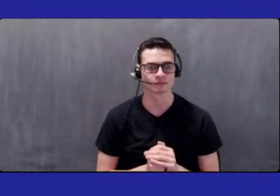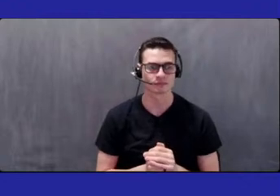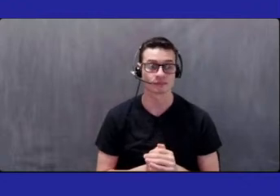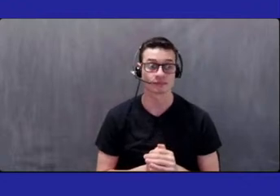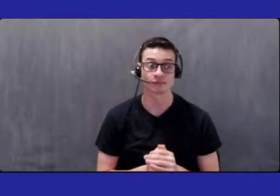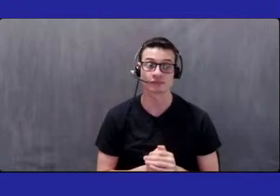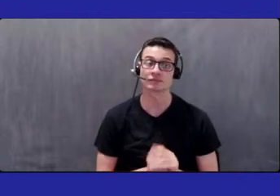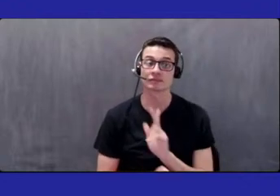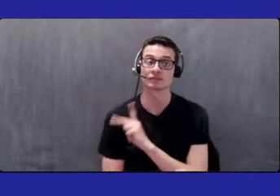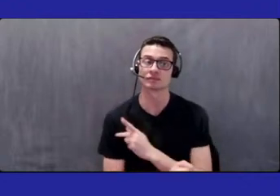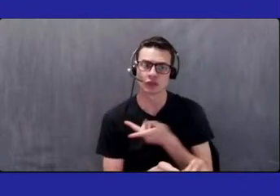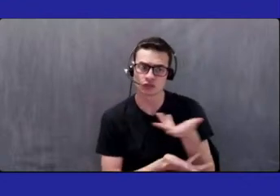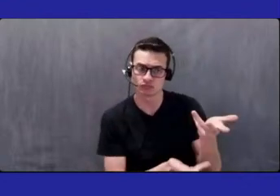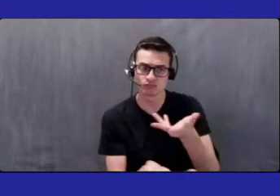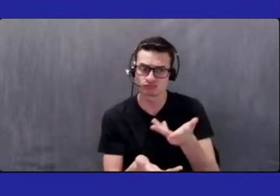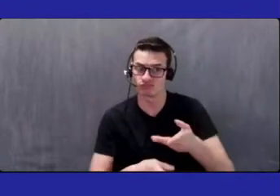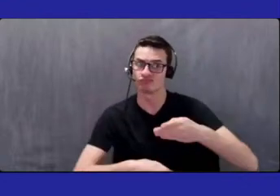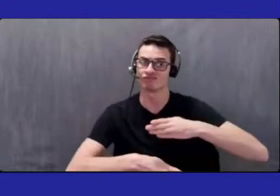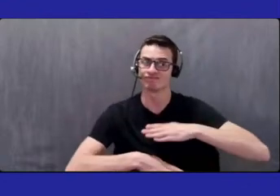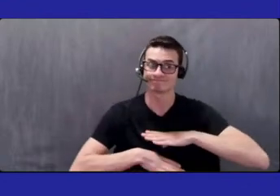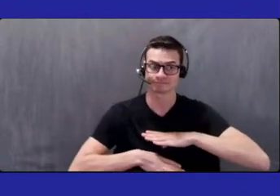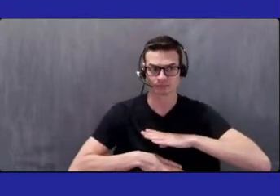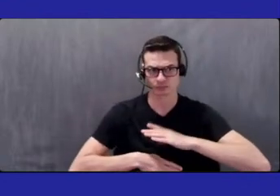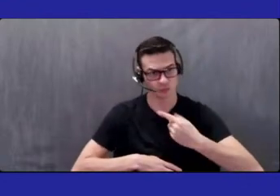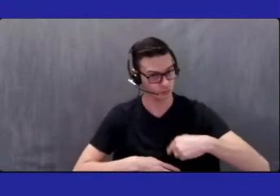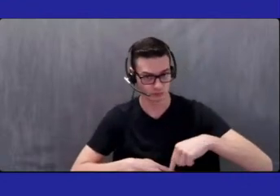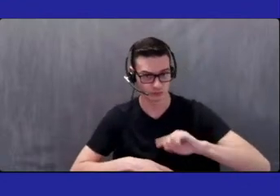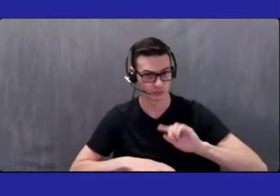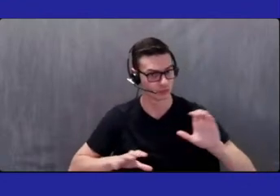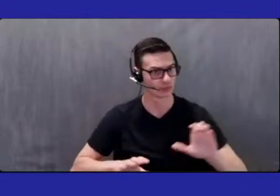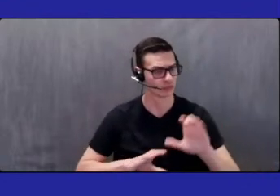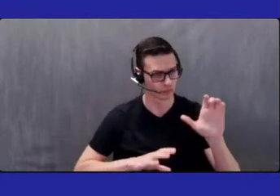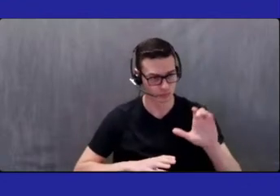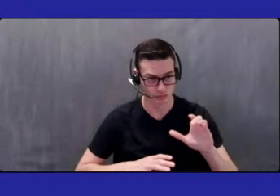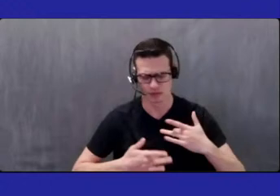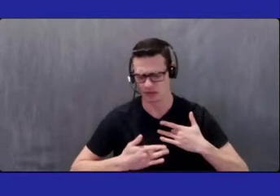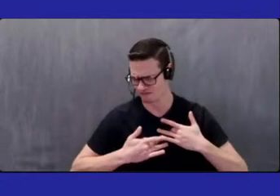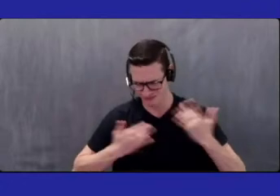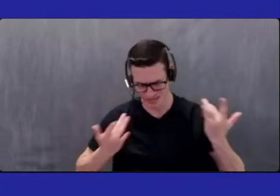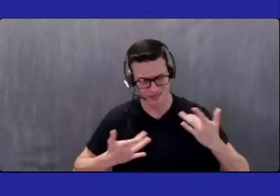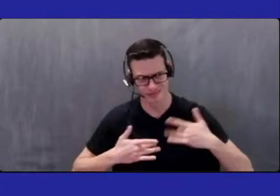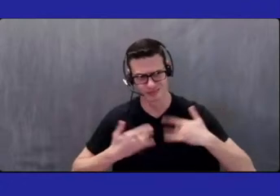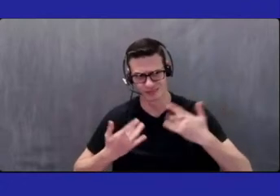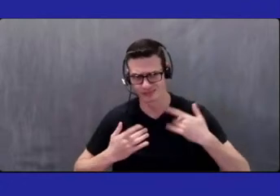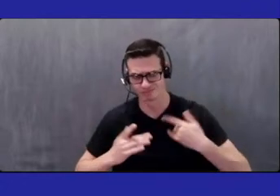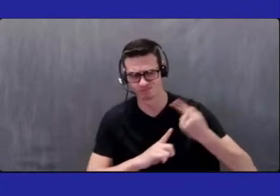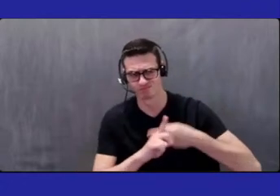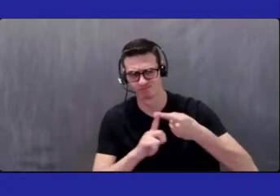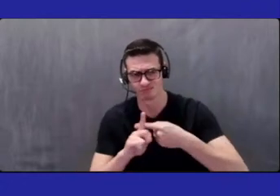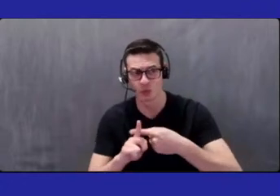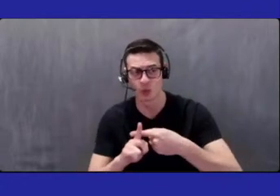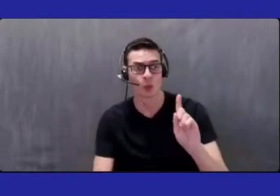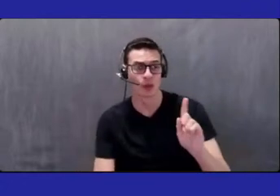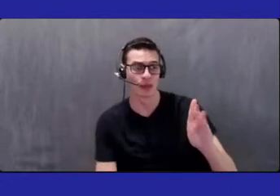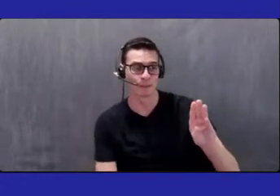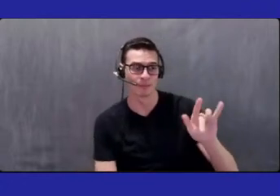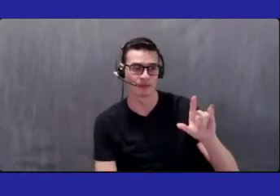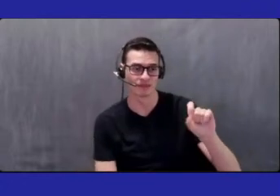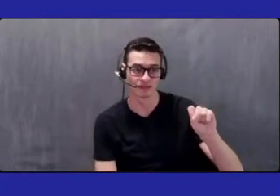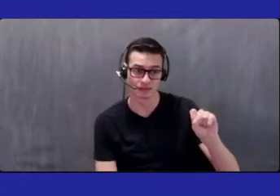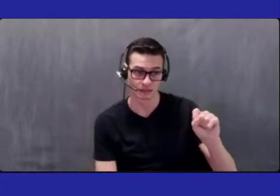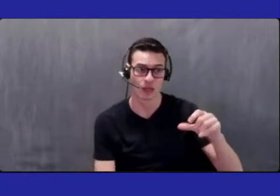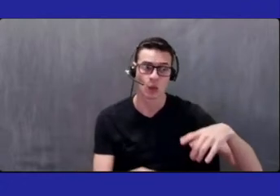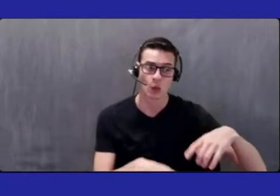We do massive, massive events on a monthly basis at Belvis. They host a bi